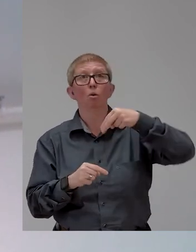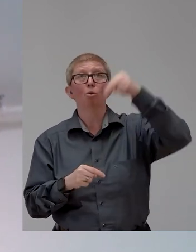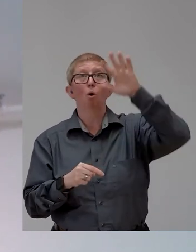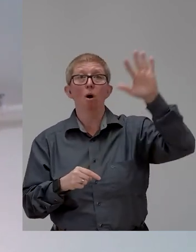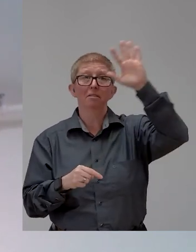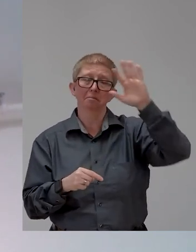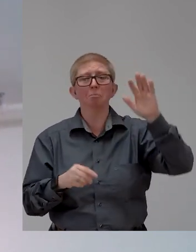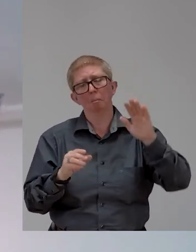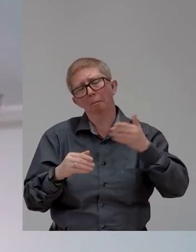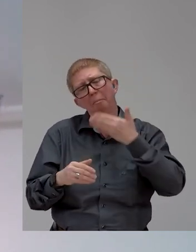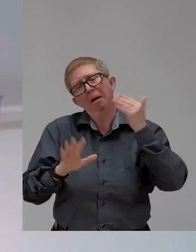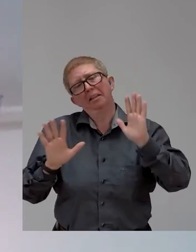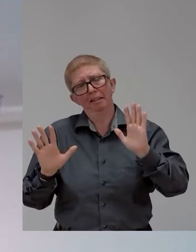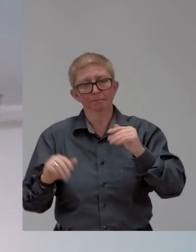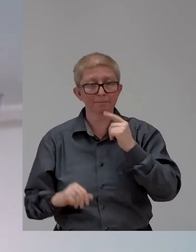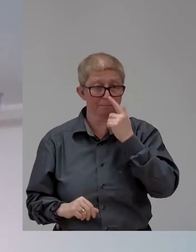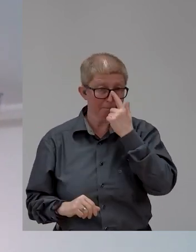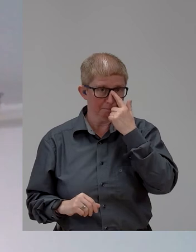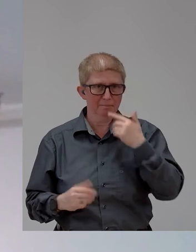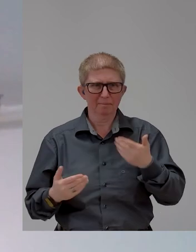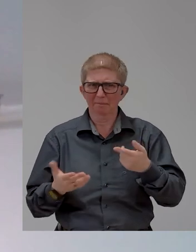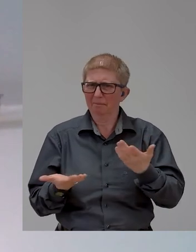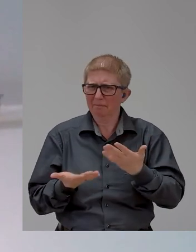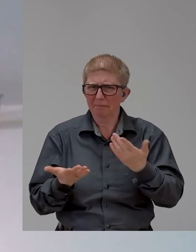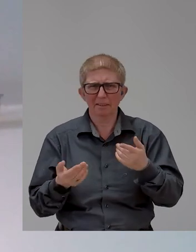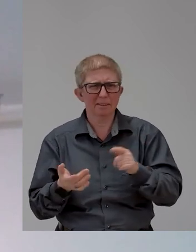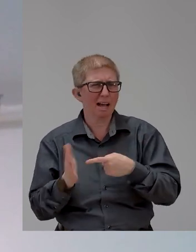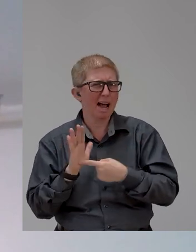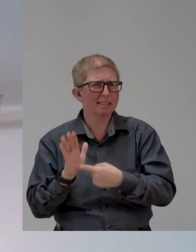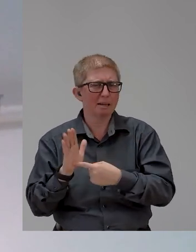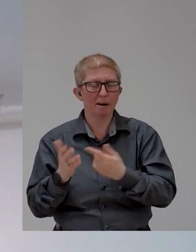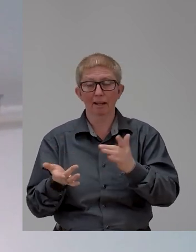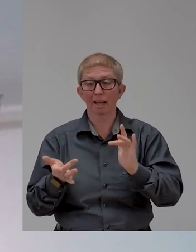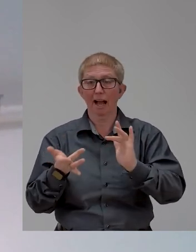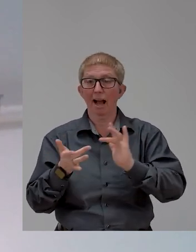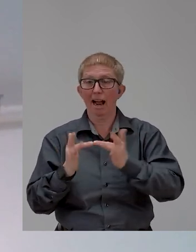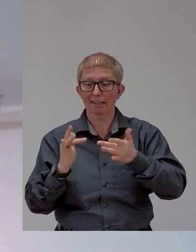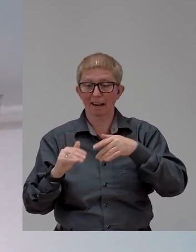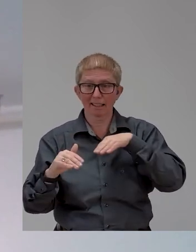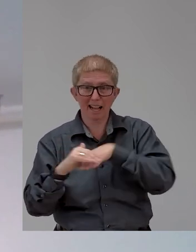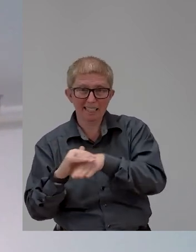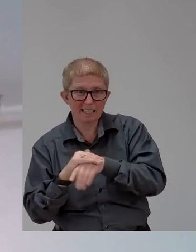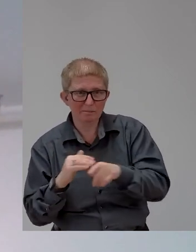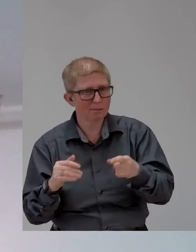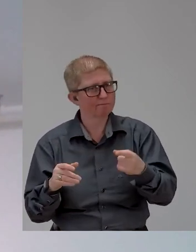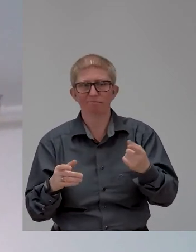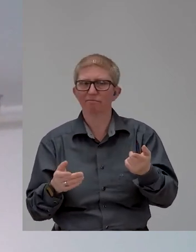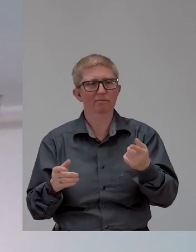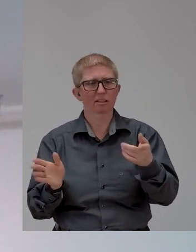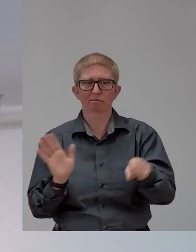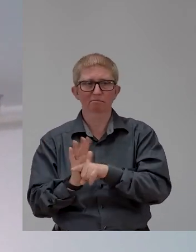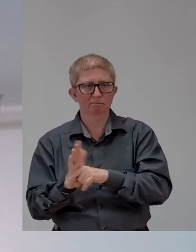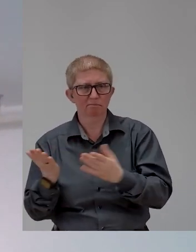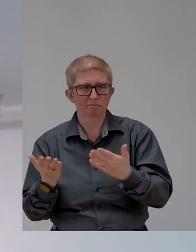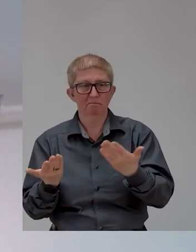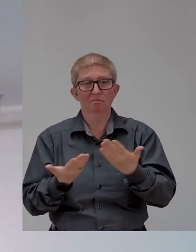for internet access lagging, but also it's way ahead as far as mobile phone use. And so there is a